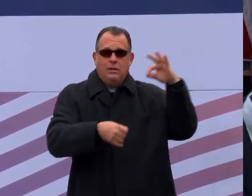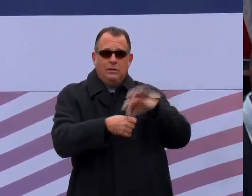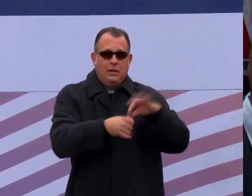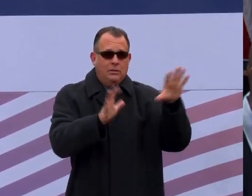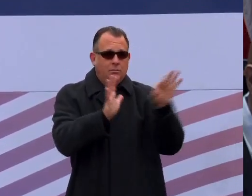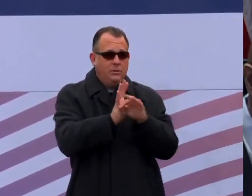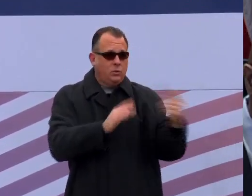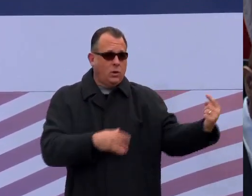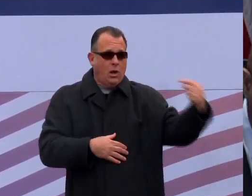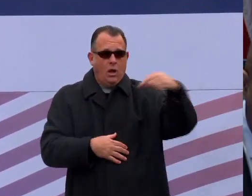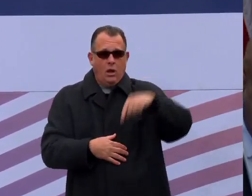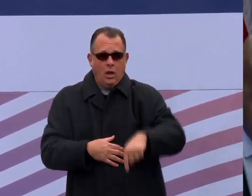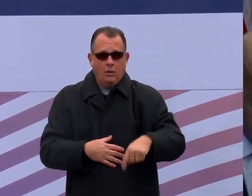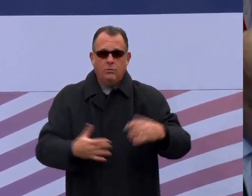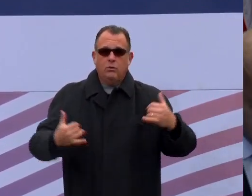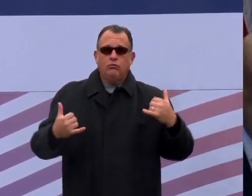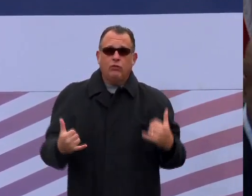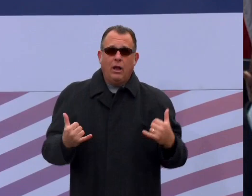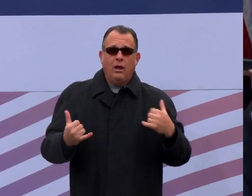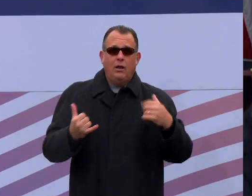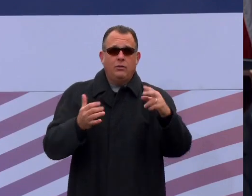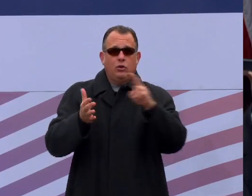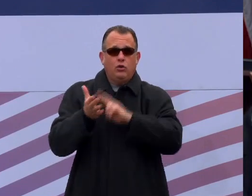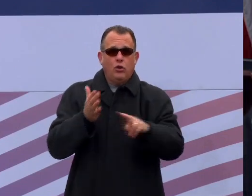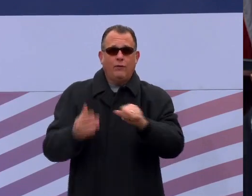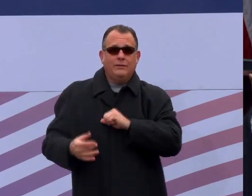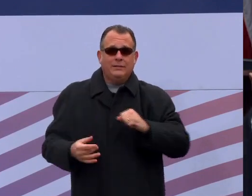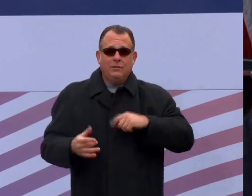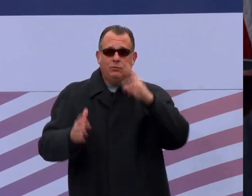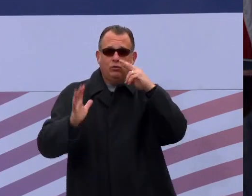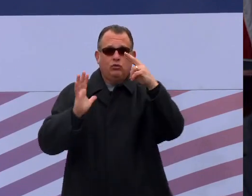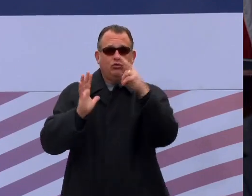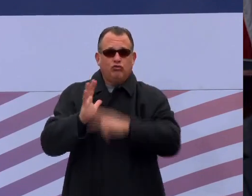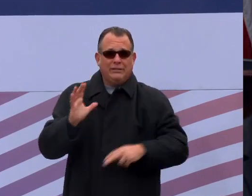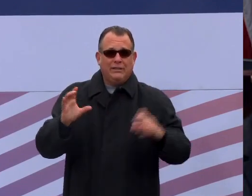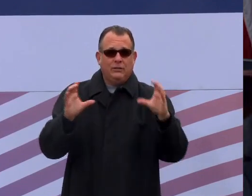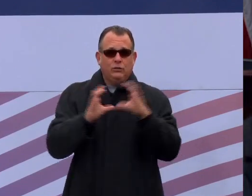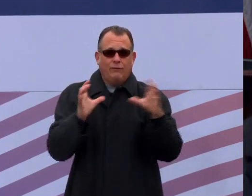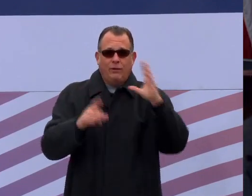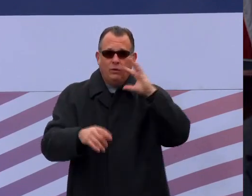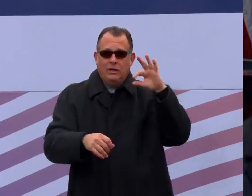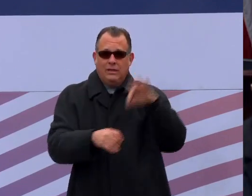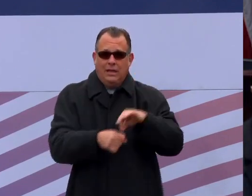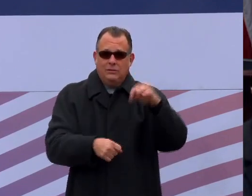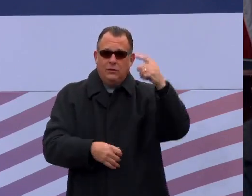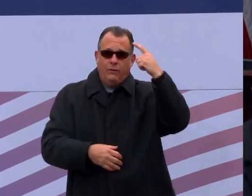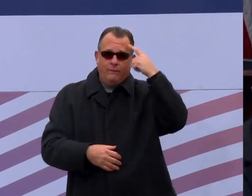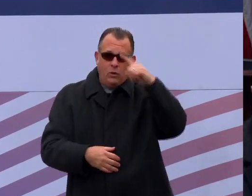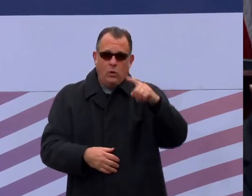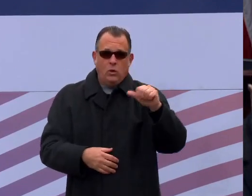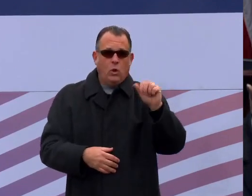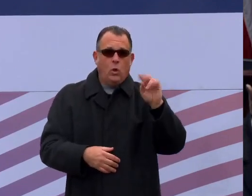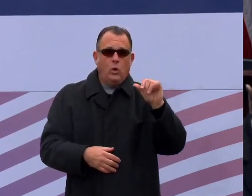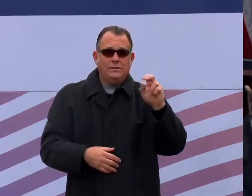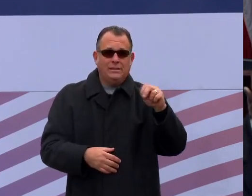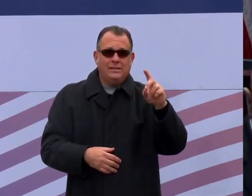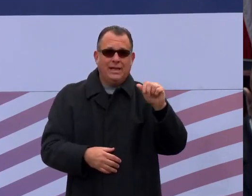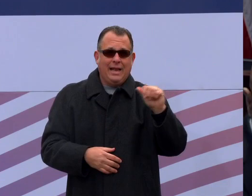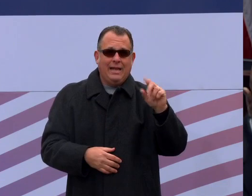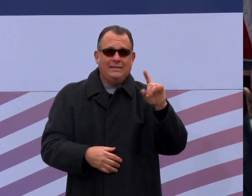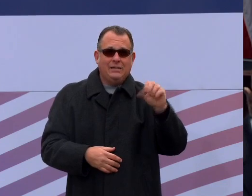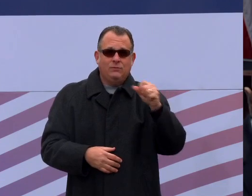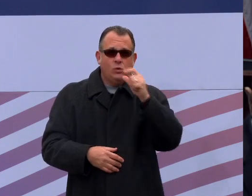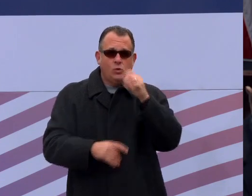at this time, read the certificate of election of the Honorable Austin A. Davis, Lieutenant Governor-Elect of the Commonwealth of Pennsylvania.